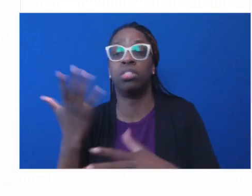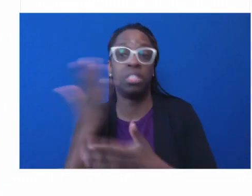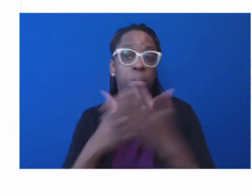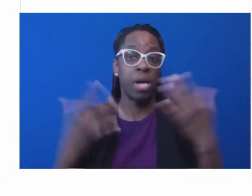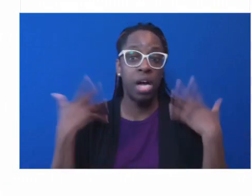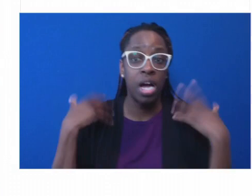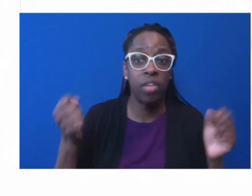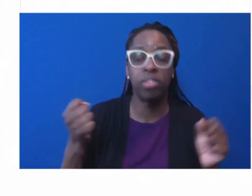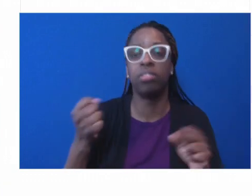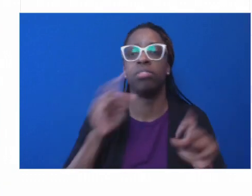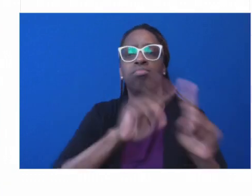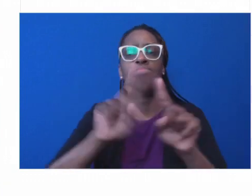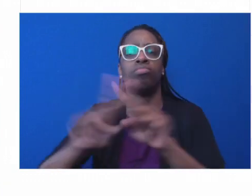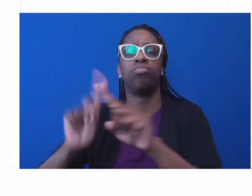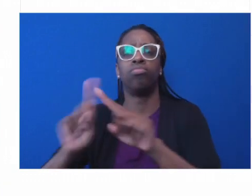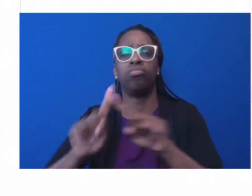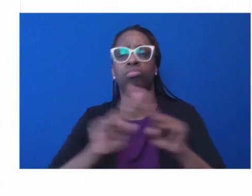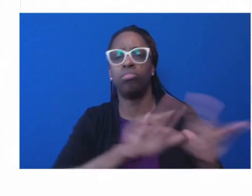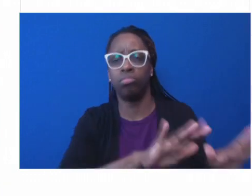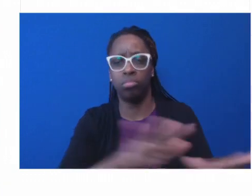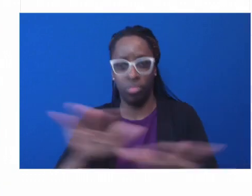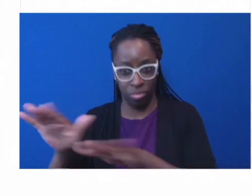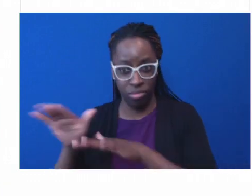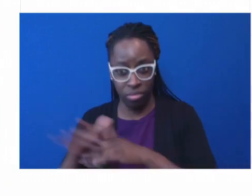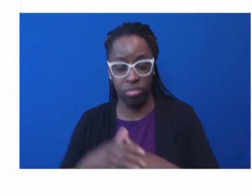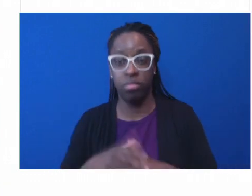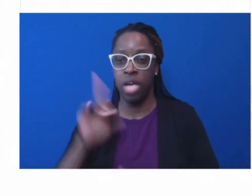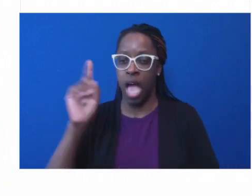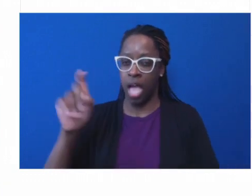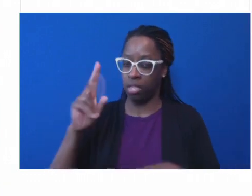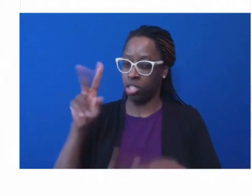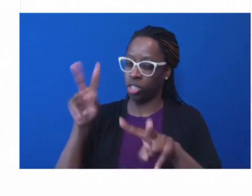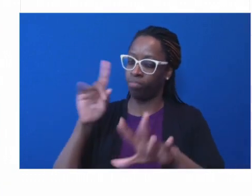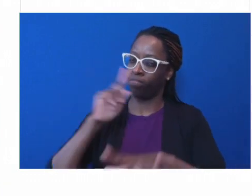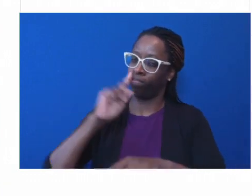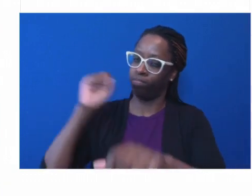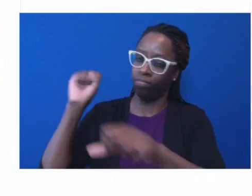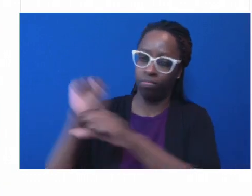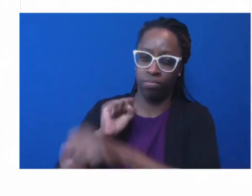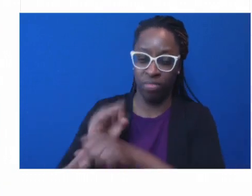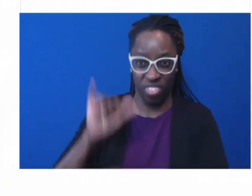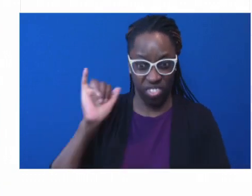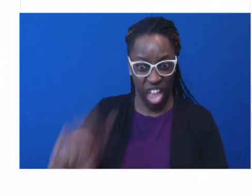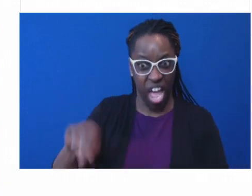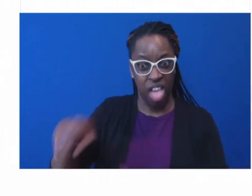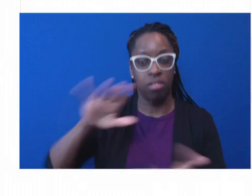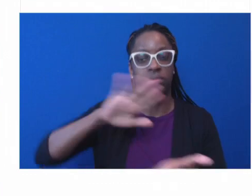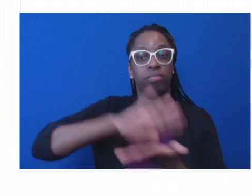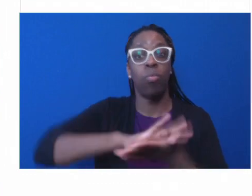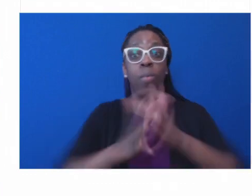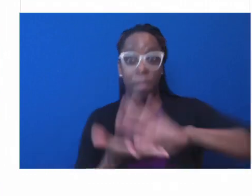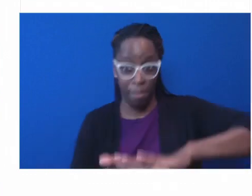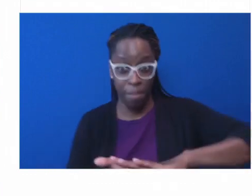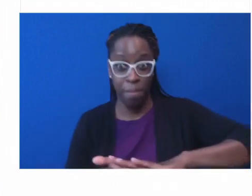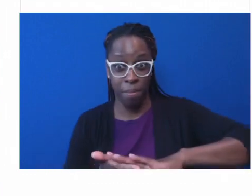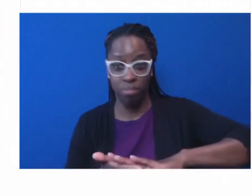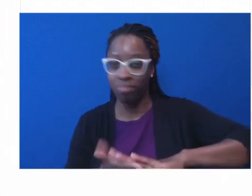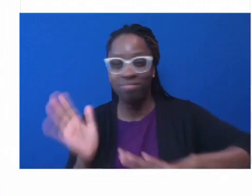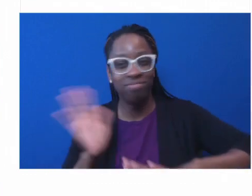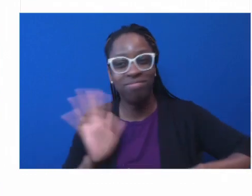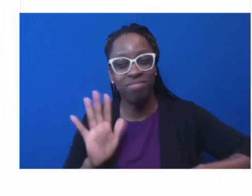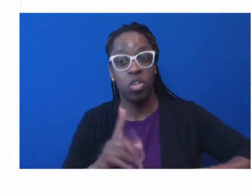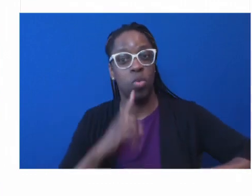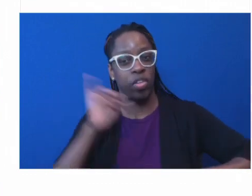truly transform. And I think that's the challenge that we have, is how do we really come together at a time,